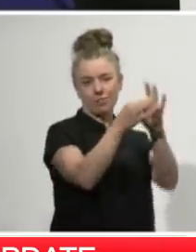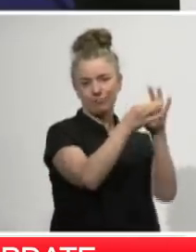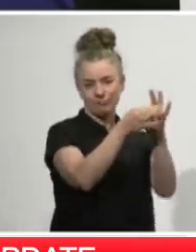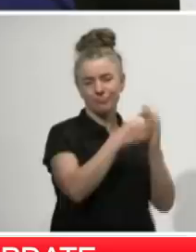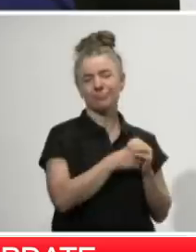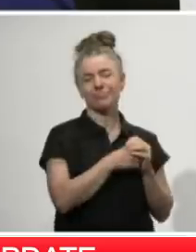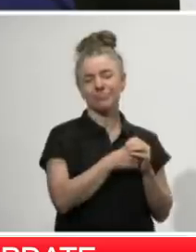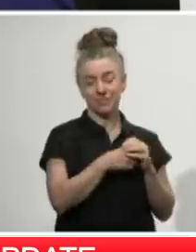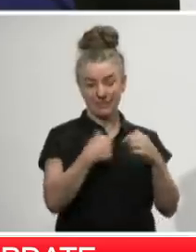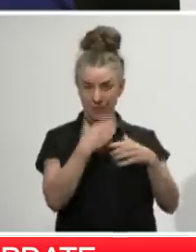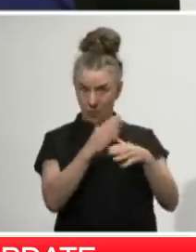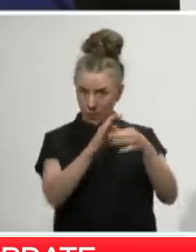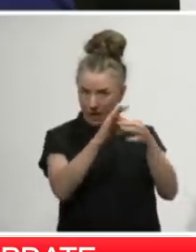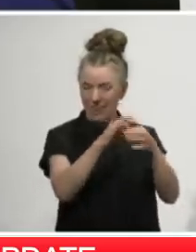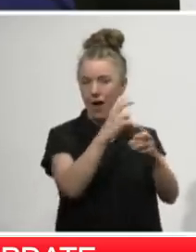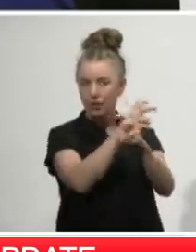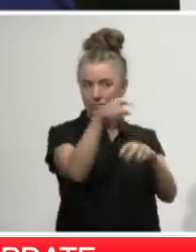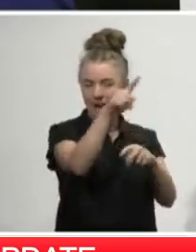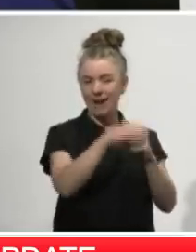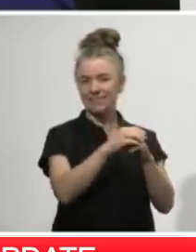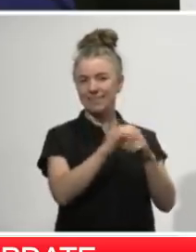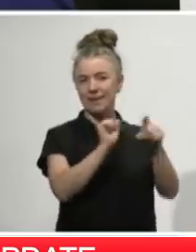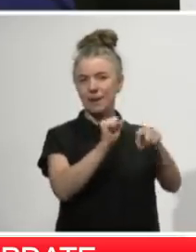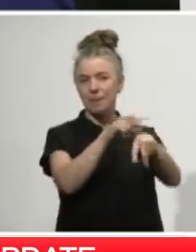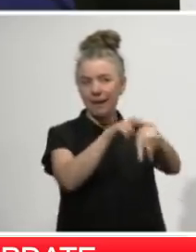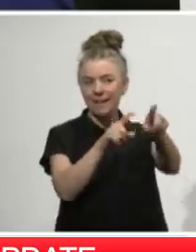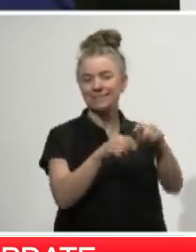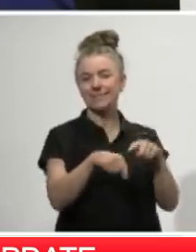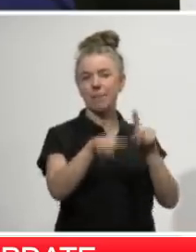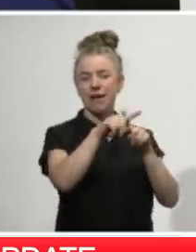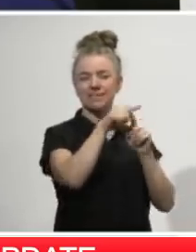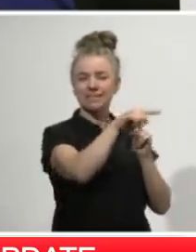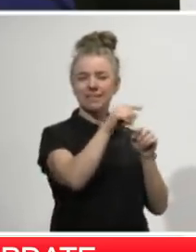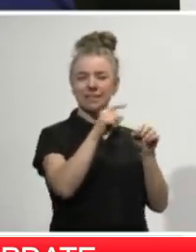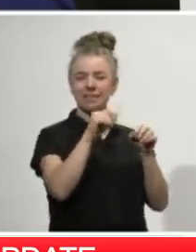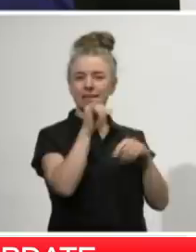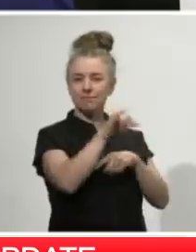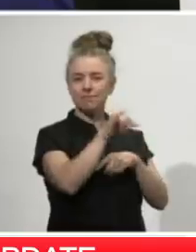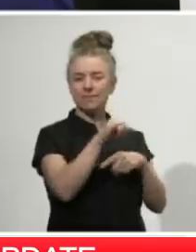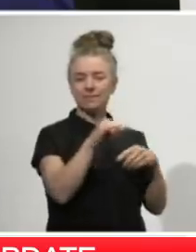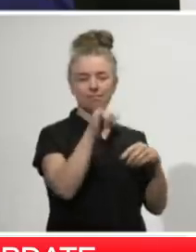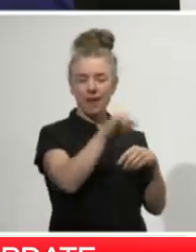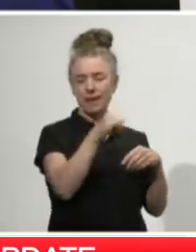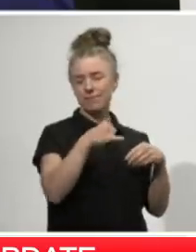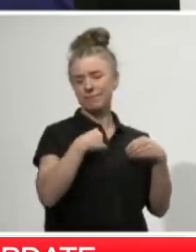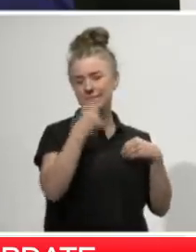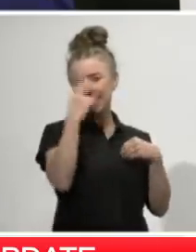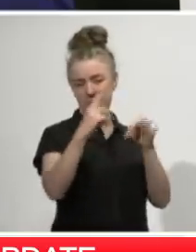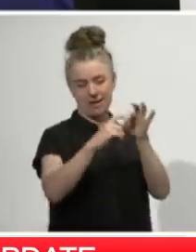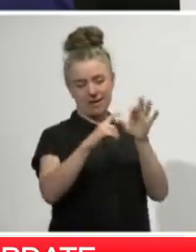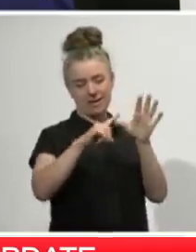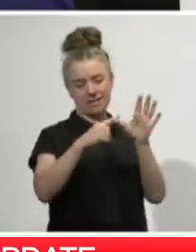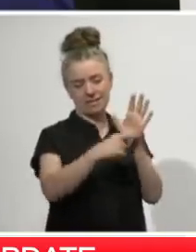our Austrian counterparts and with regional police and Qatar Airways to help New Zealanders home in a very trying and complex